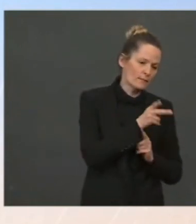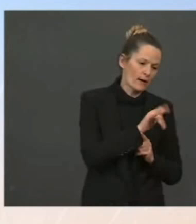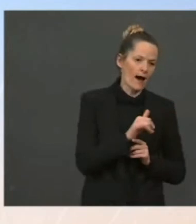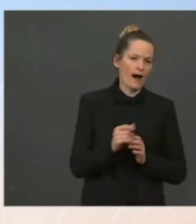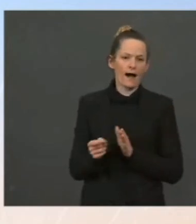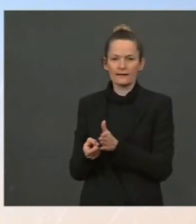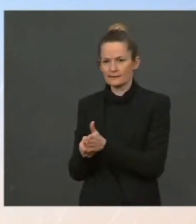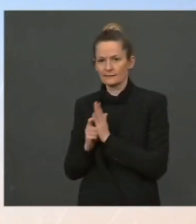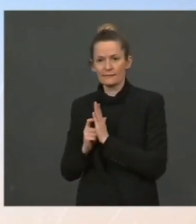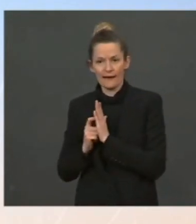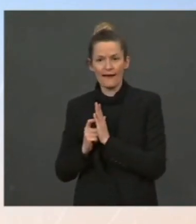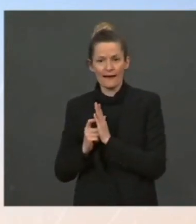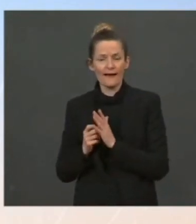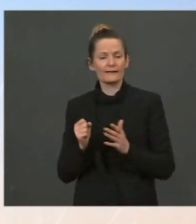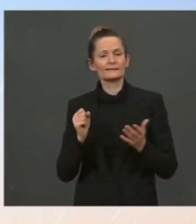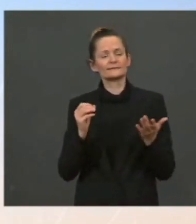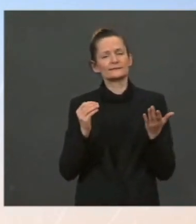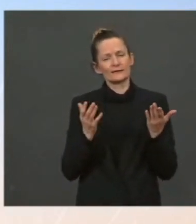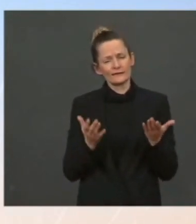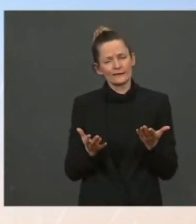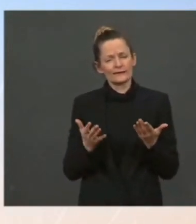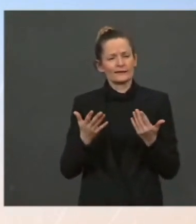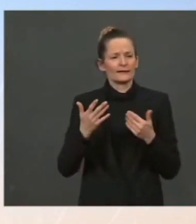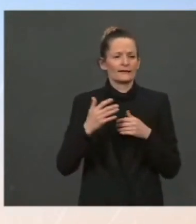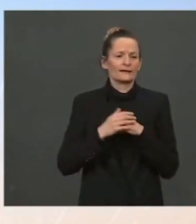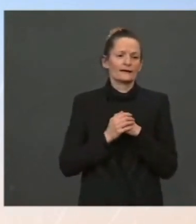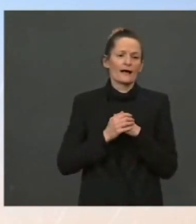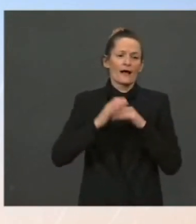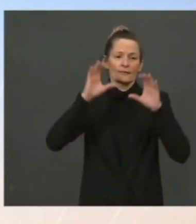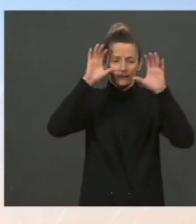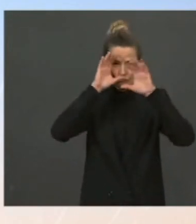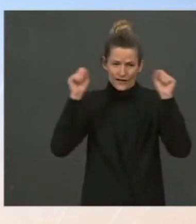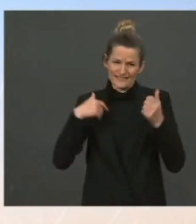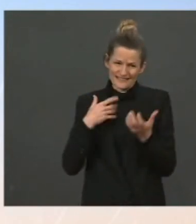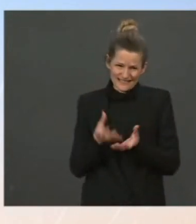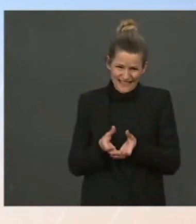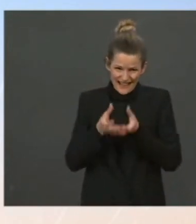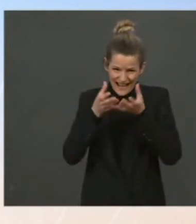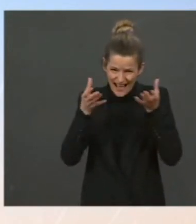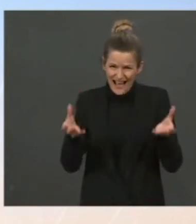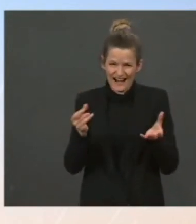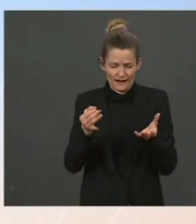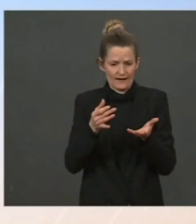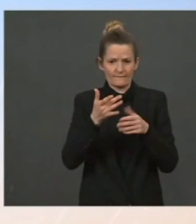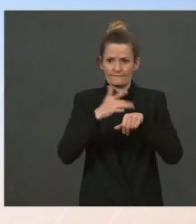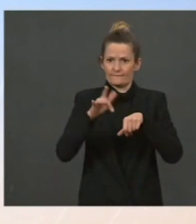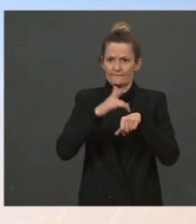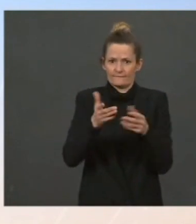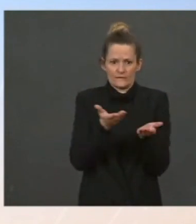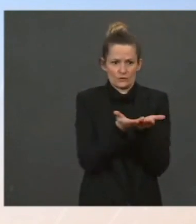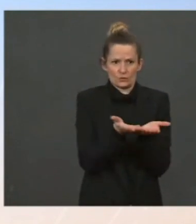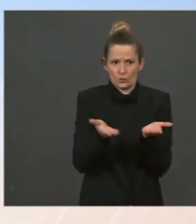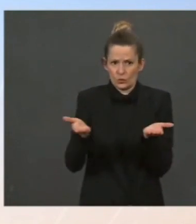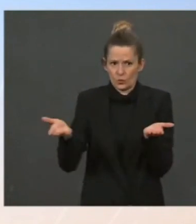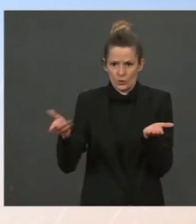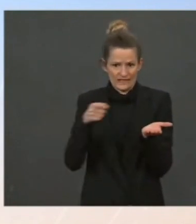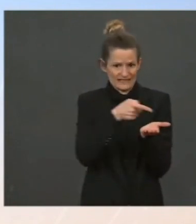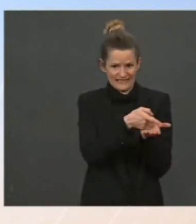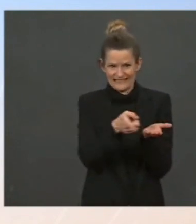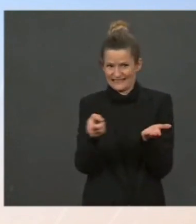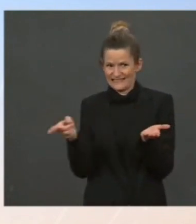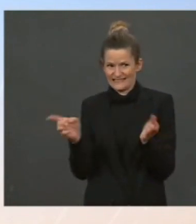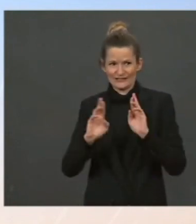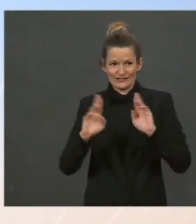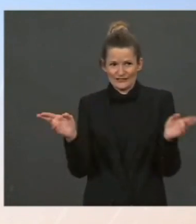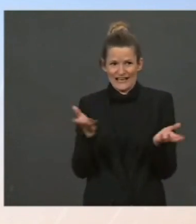of tools that he is looking at, and those tools remain on the table. But this is an unusual situation.